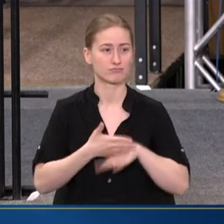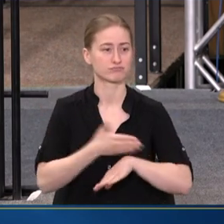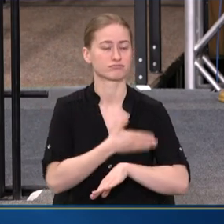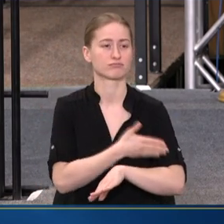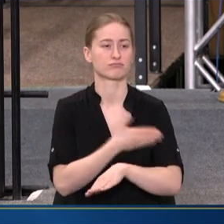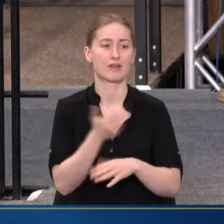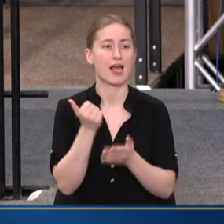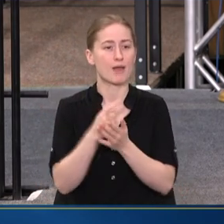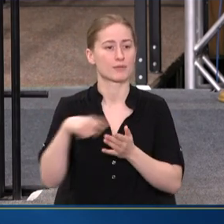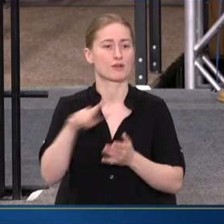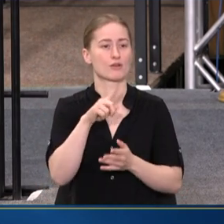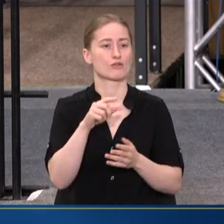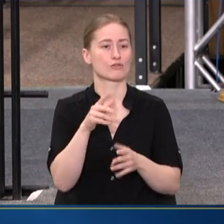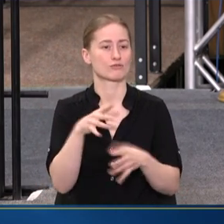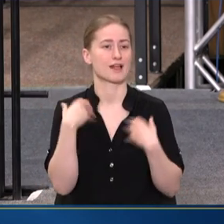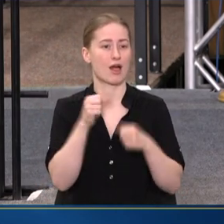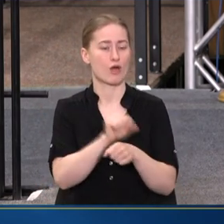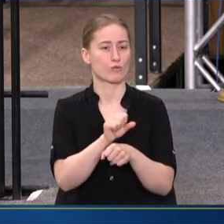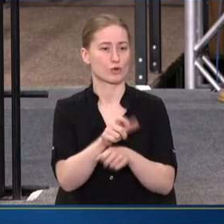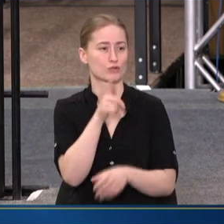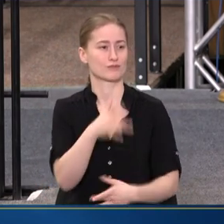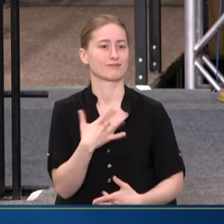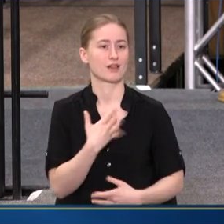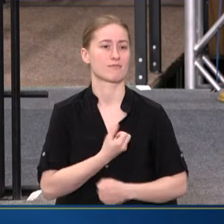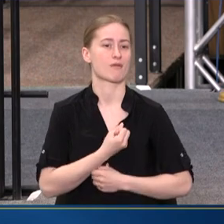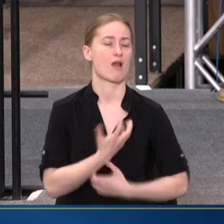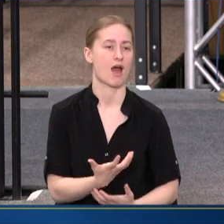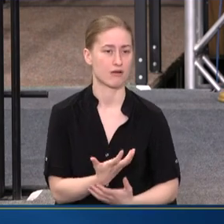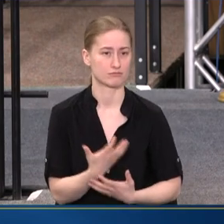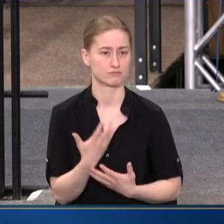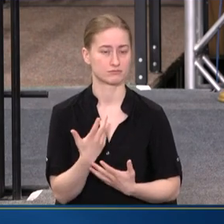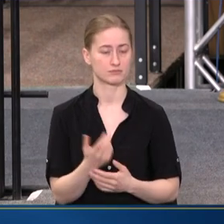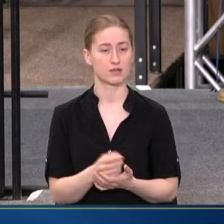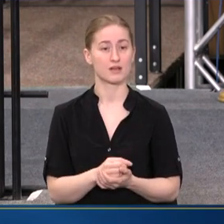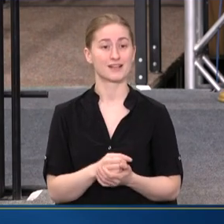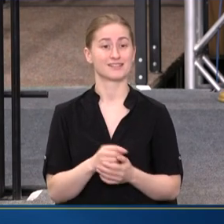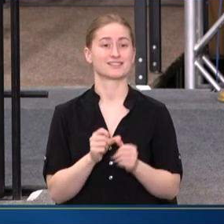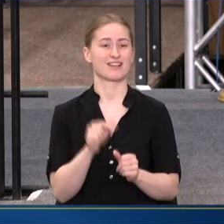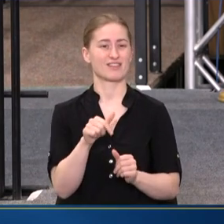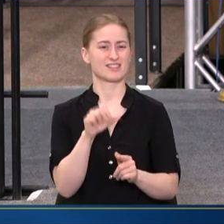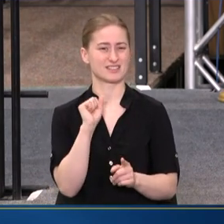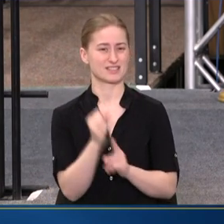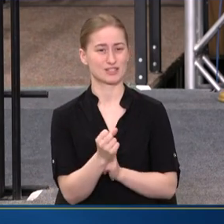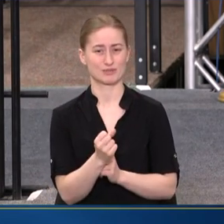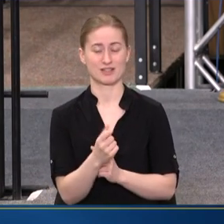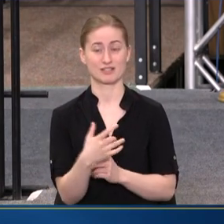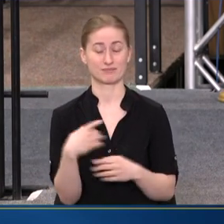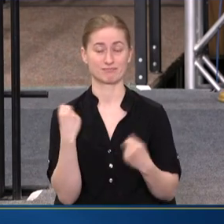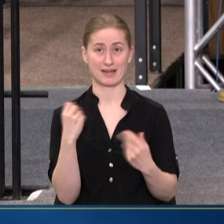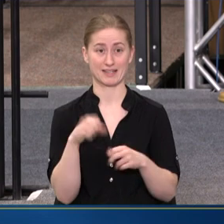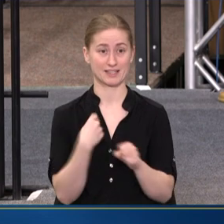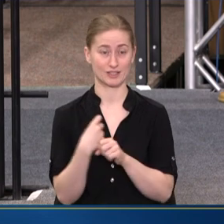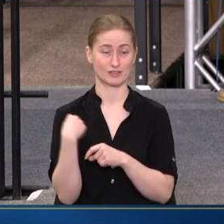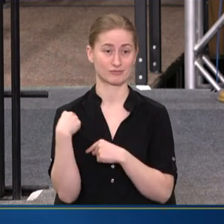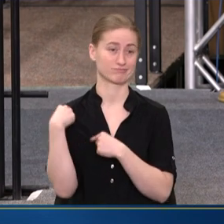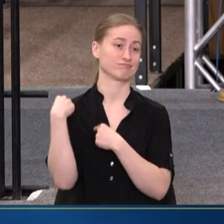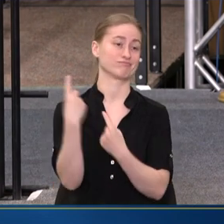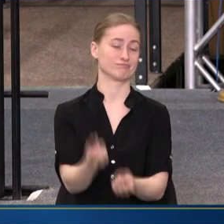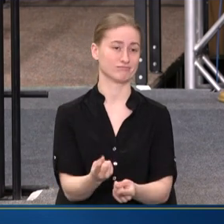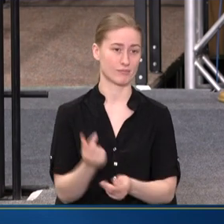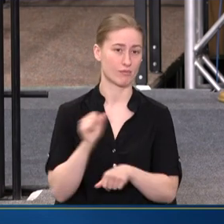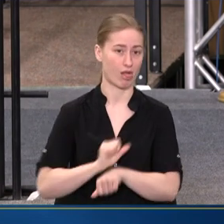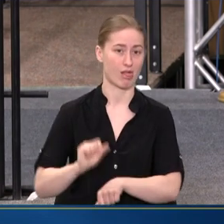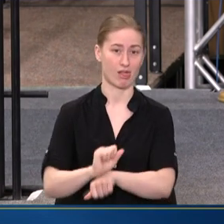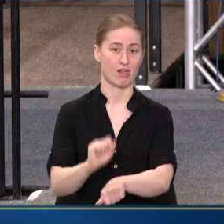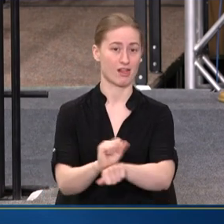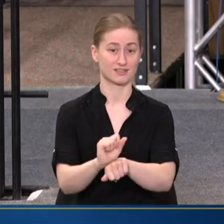AMONG OUR HEALTH WORKERS. STILL THIS SITUATION HAS BEEN YEARS IN THE MAKING AND